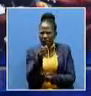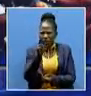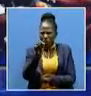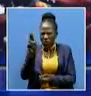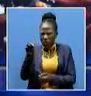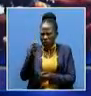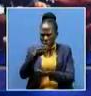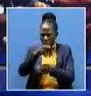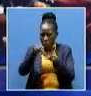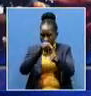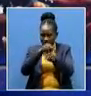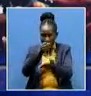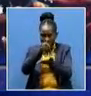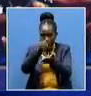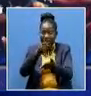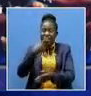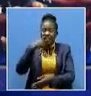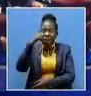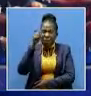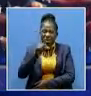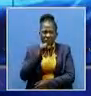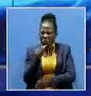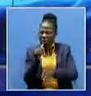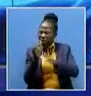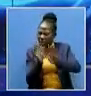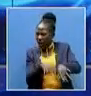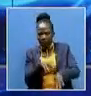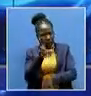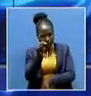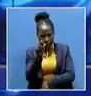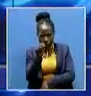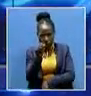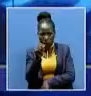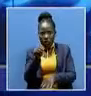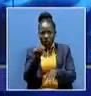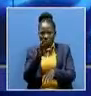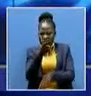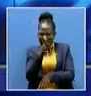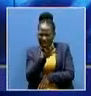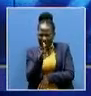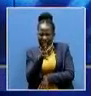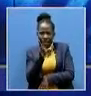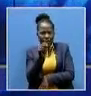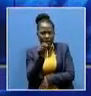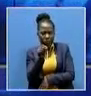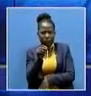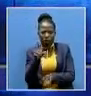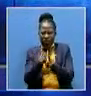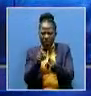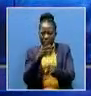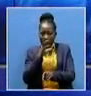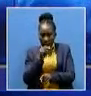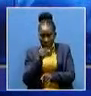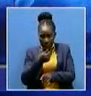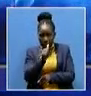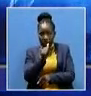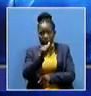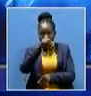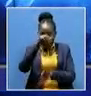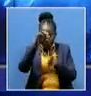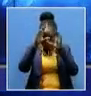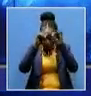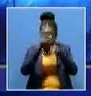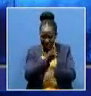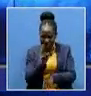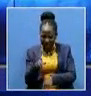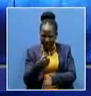national budget must not be doubted. Mr. Nanjua says he has assured that President Hakka Inde Hitchlema will